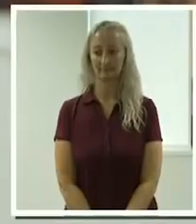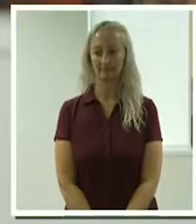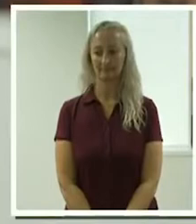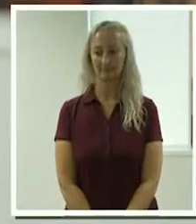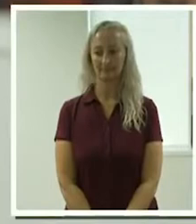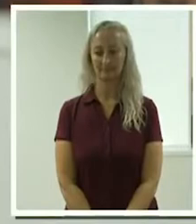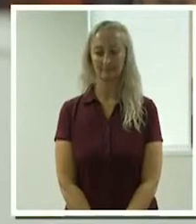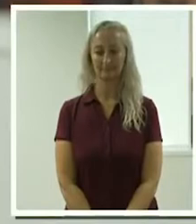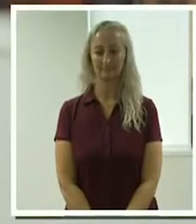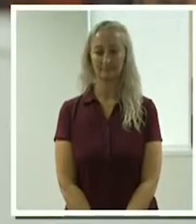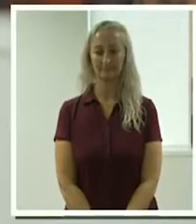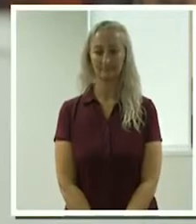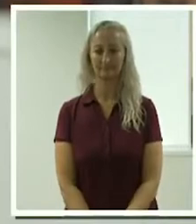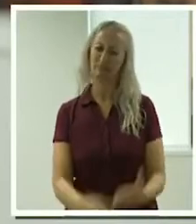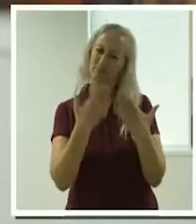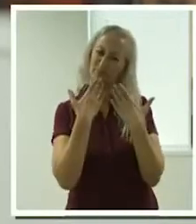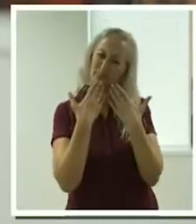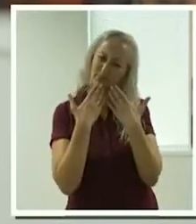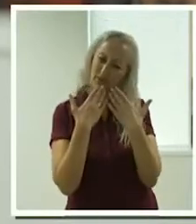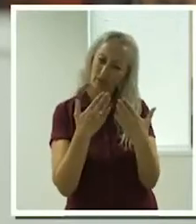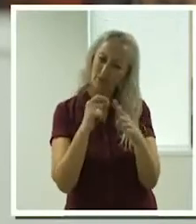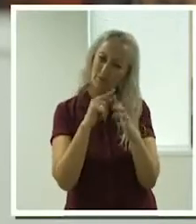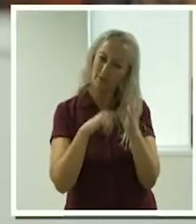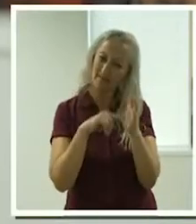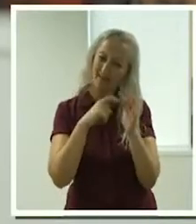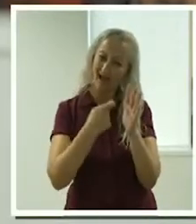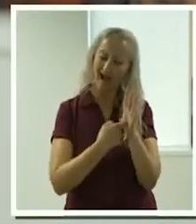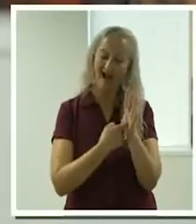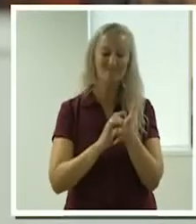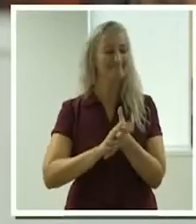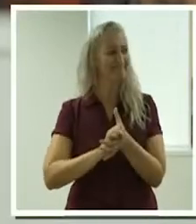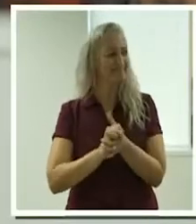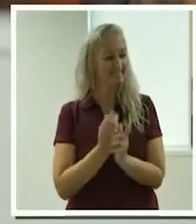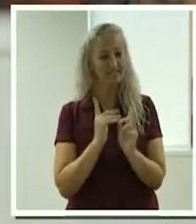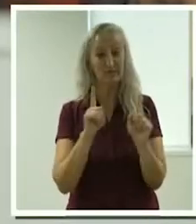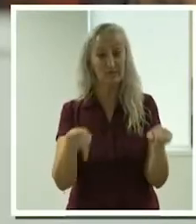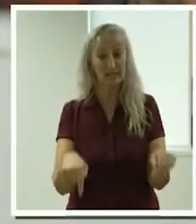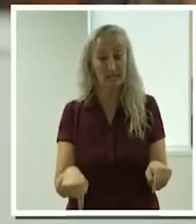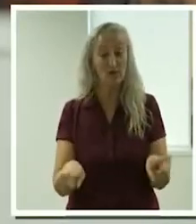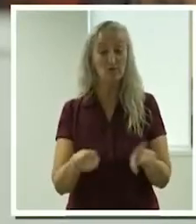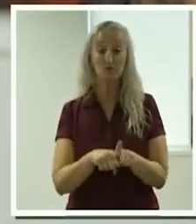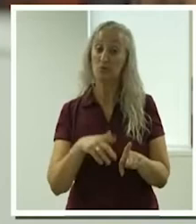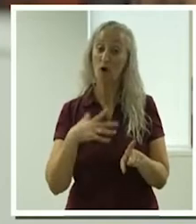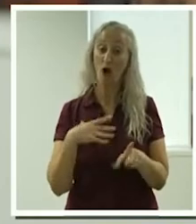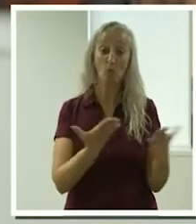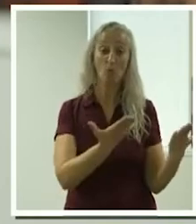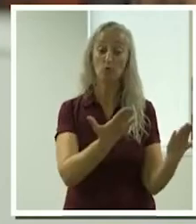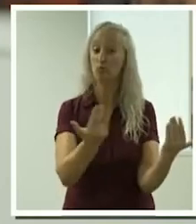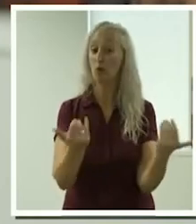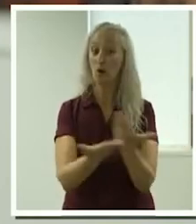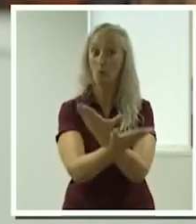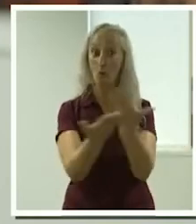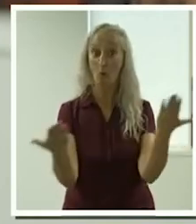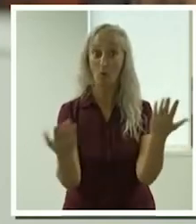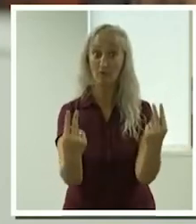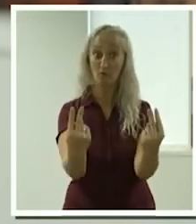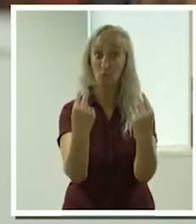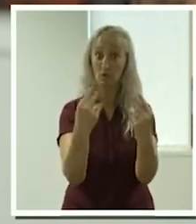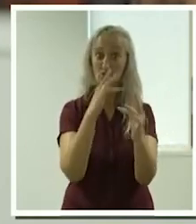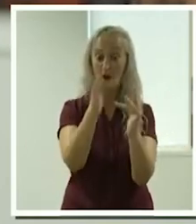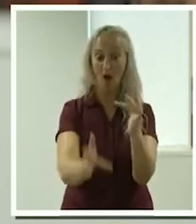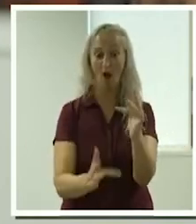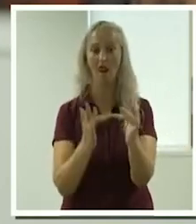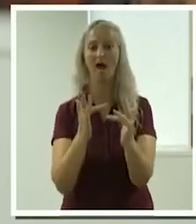Thanks, Peter. It's an absolute pleasure to be here and I'd like to also welcome all of those people online as well.